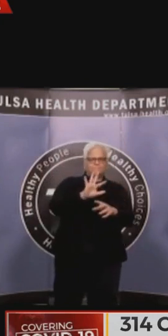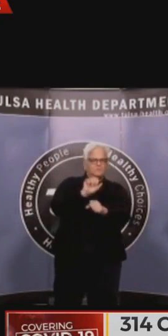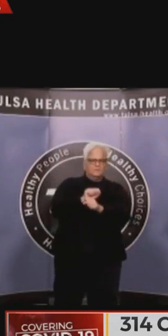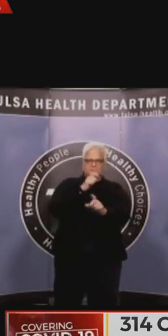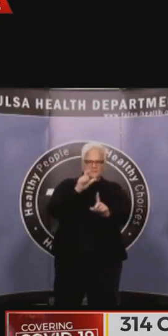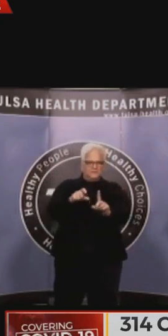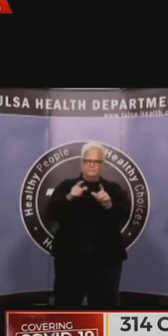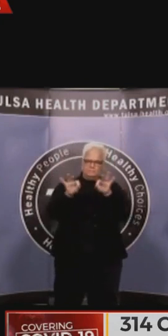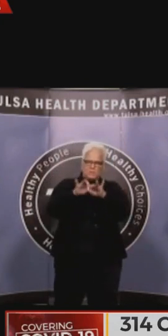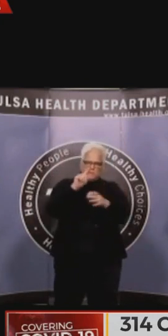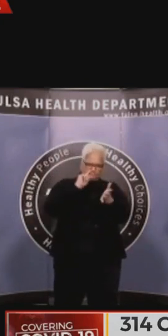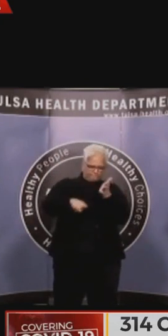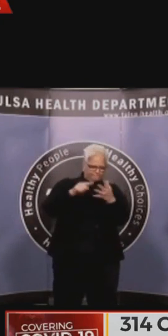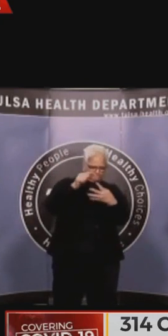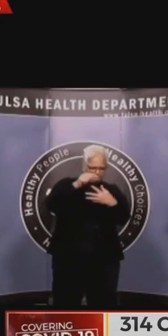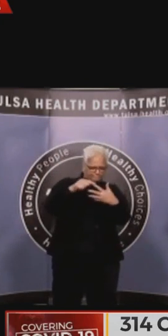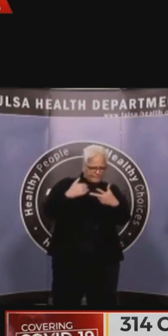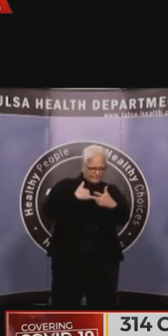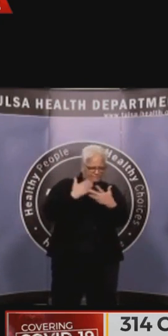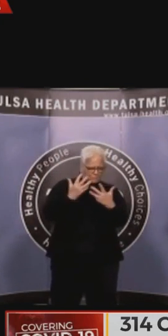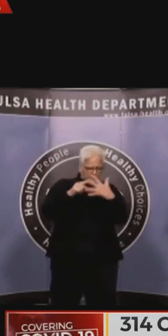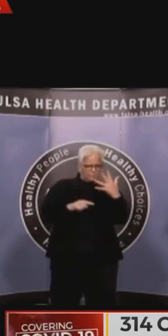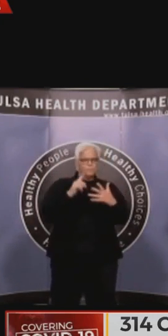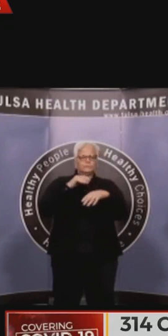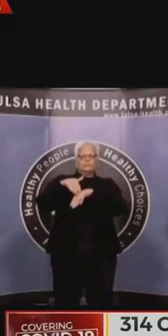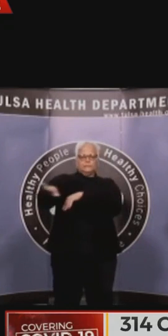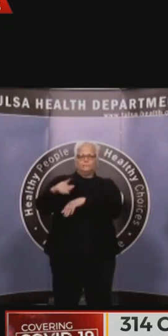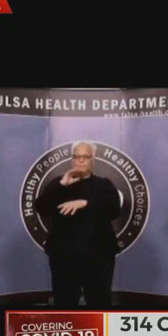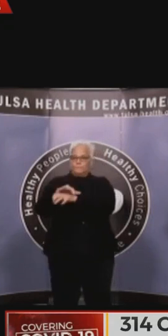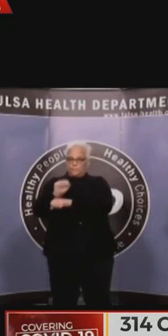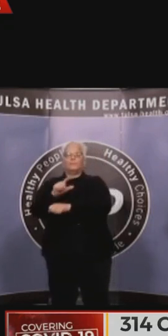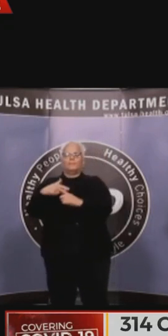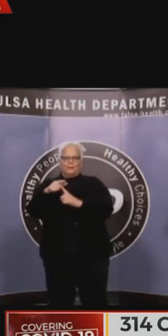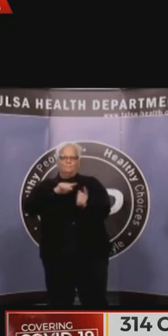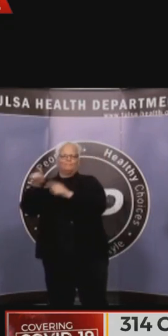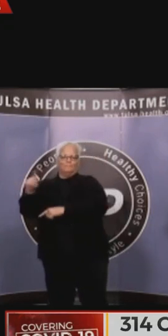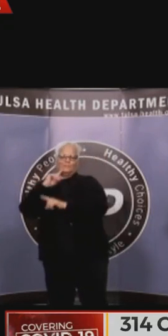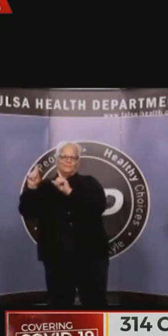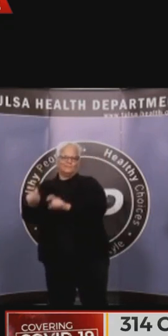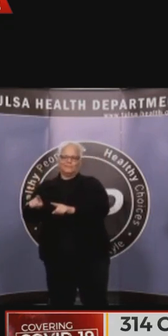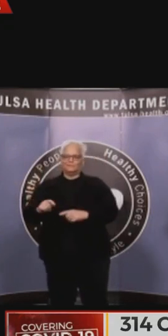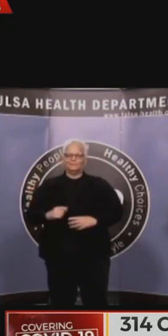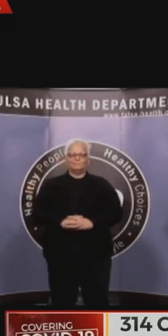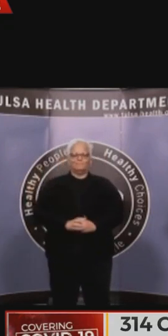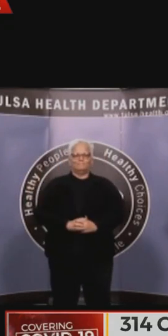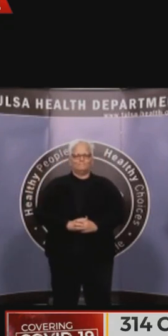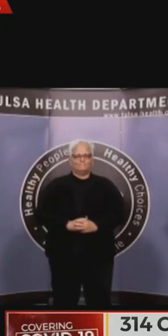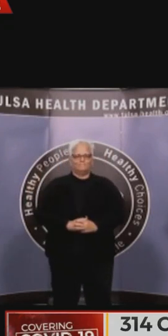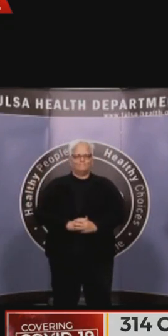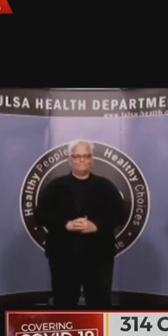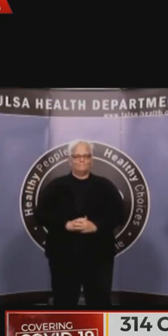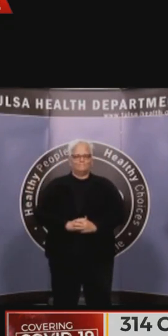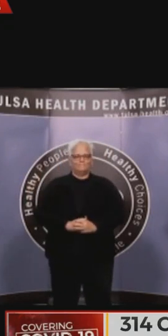get better data. Modeling is an interim process, but all projections are just potential. In our newest version of the model for Tulsa